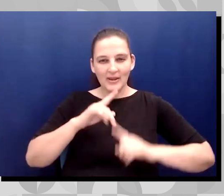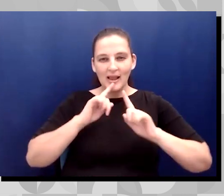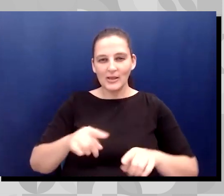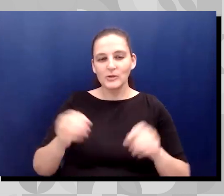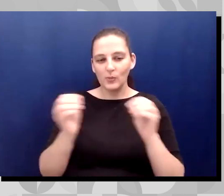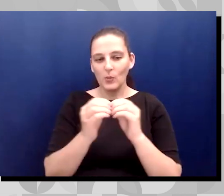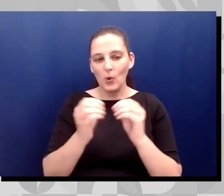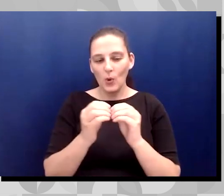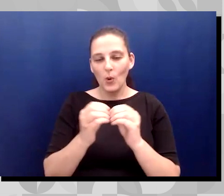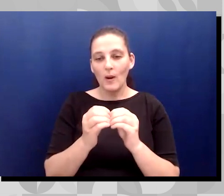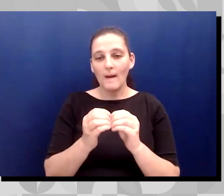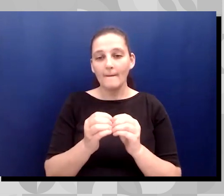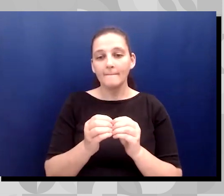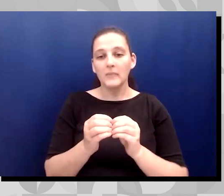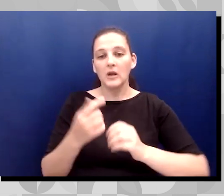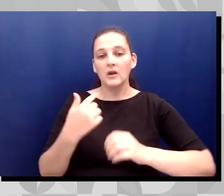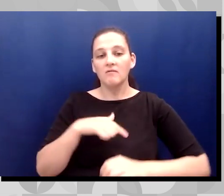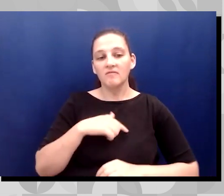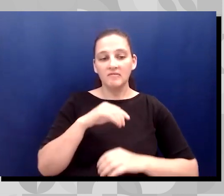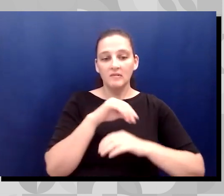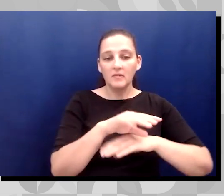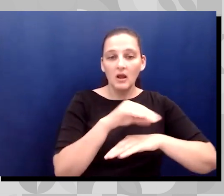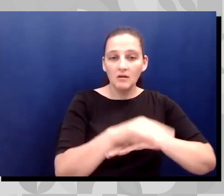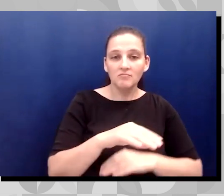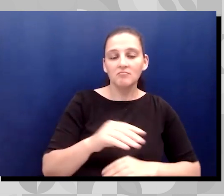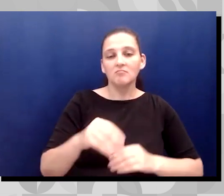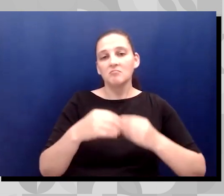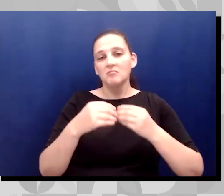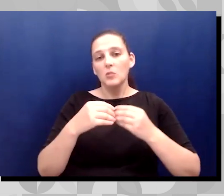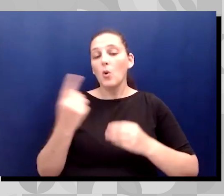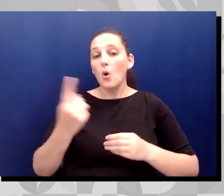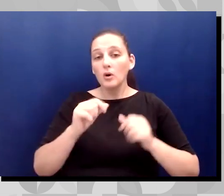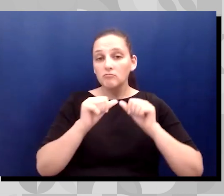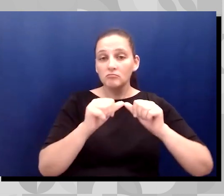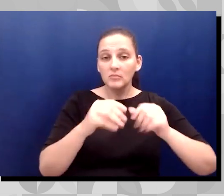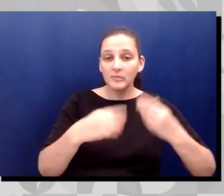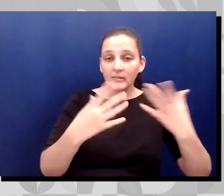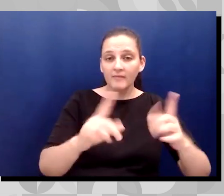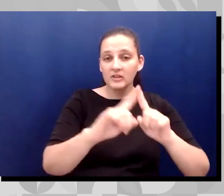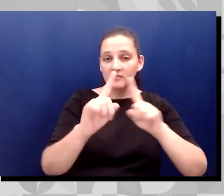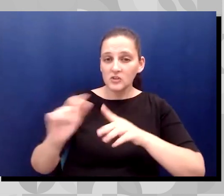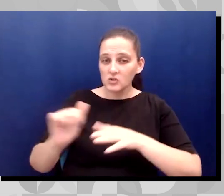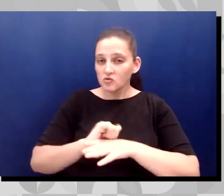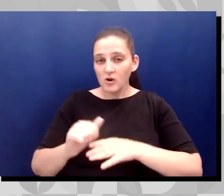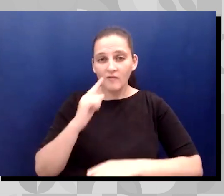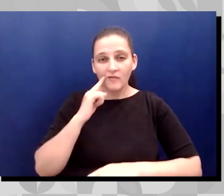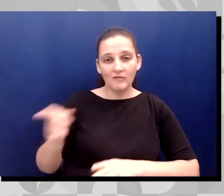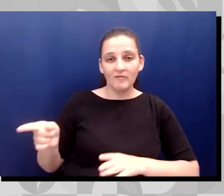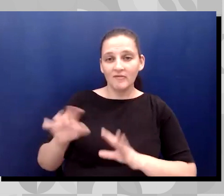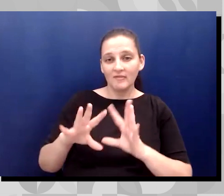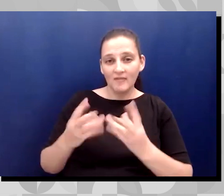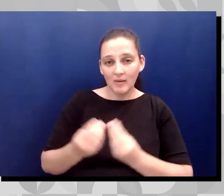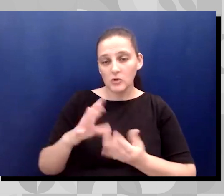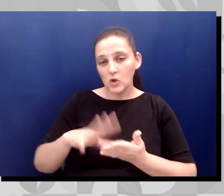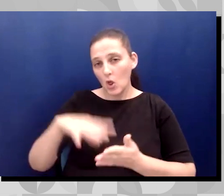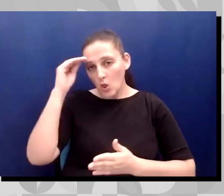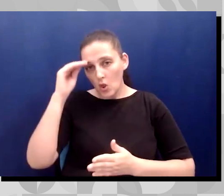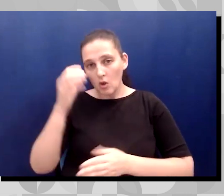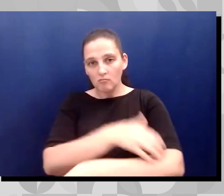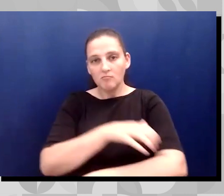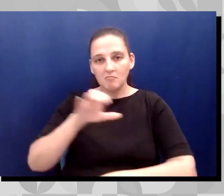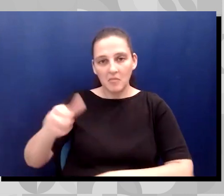constantly providing again different trainings and opportunities for families to learn and empower themselves, not only in English, but also in Spanish. We have